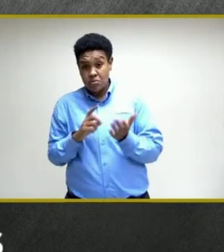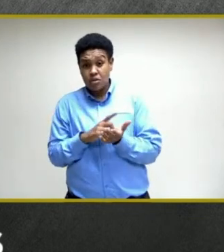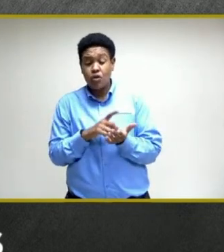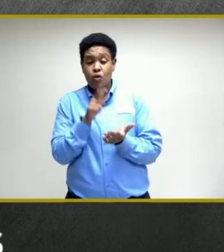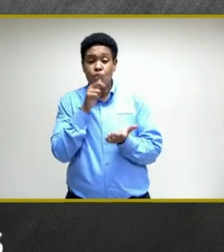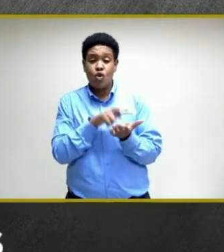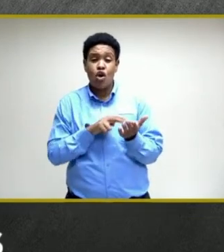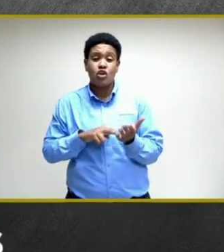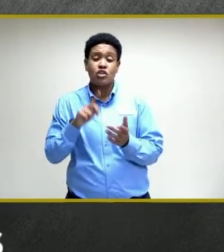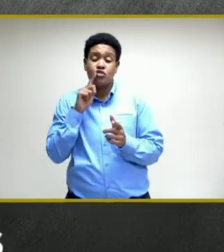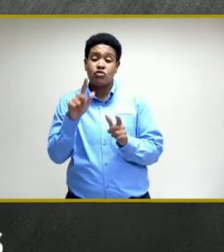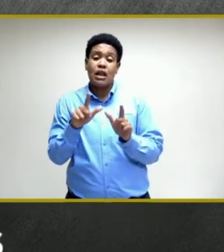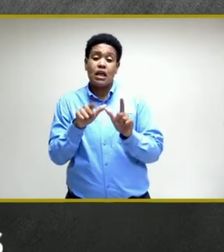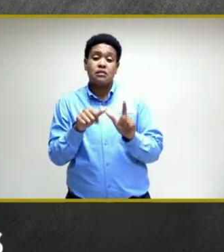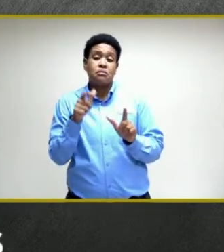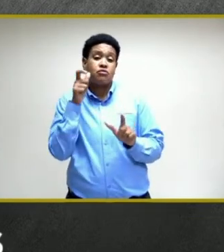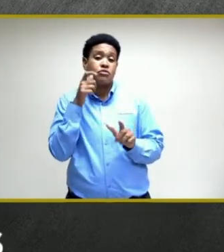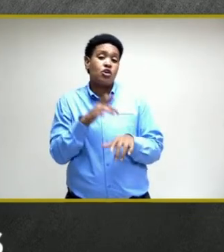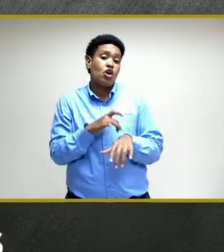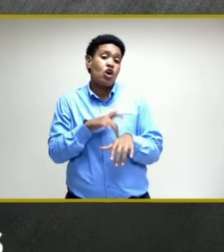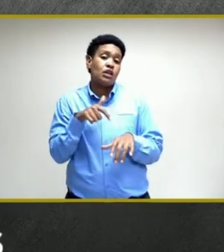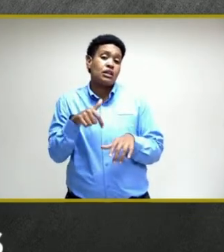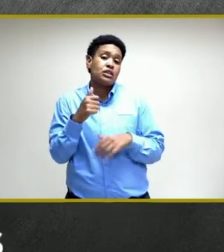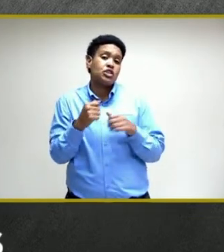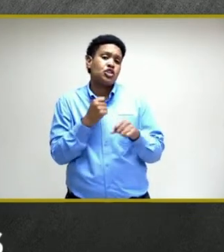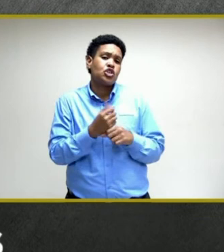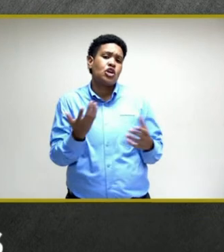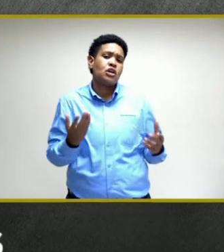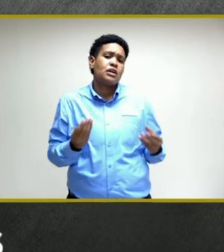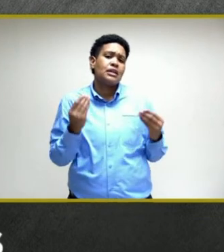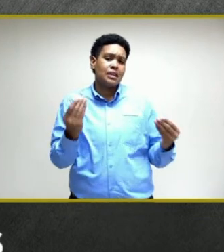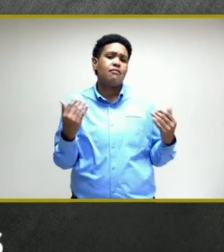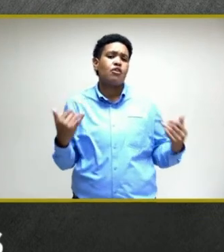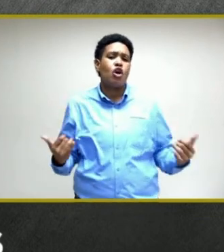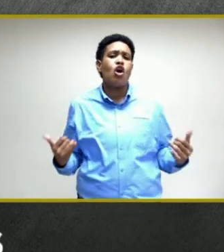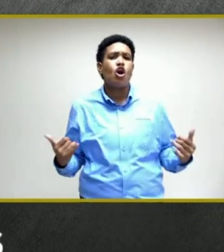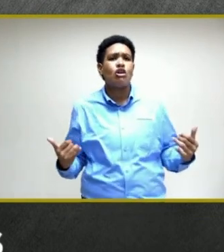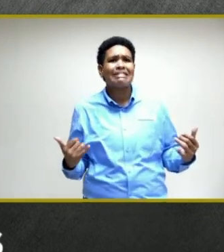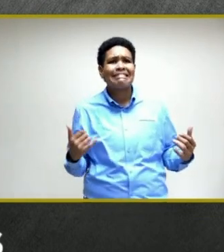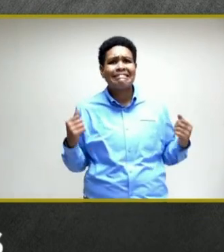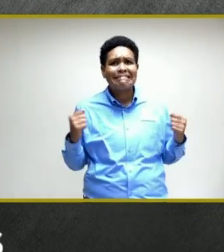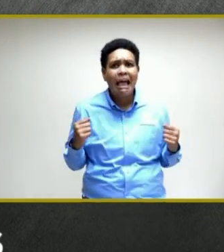contracts had expired earlier this year, given the current crunch?